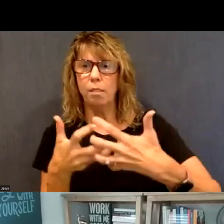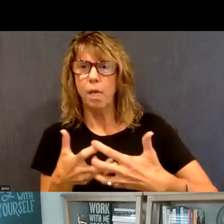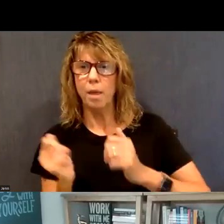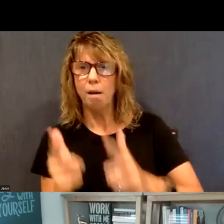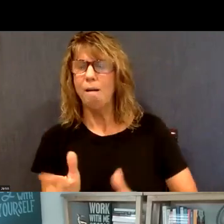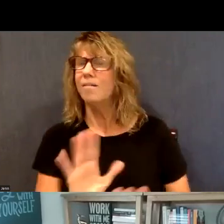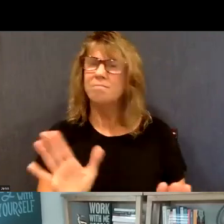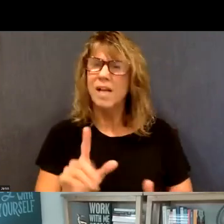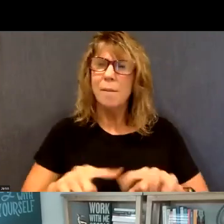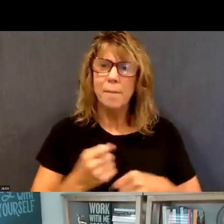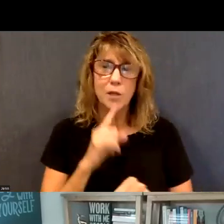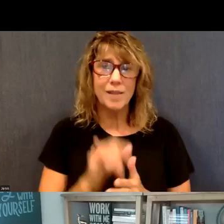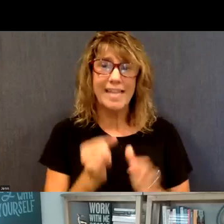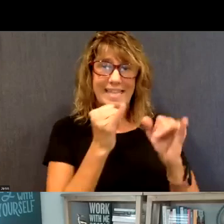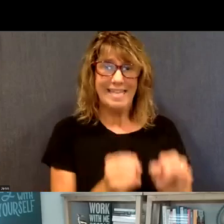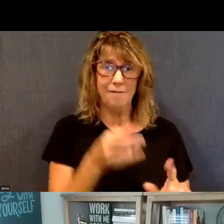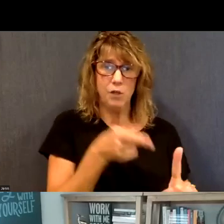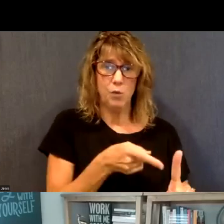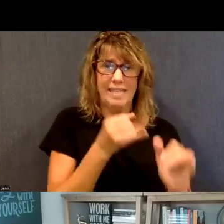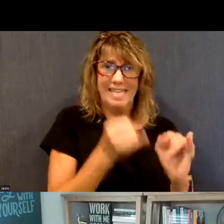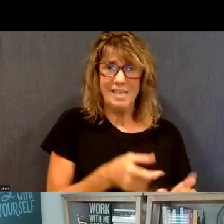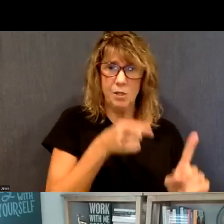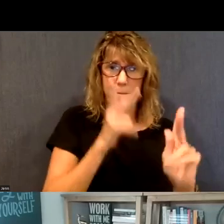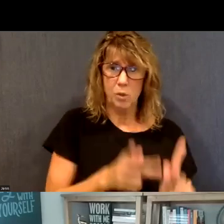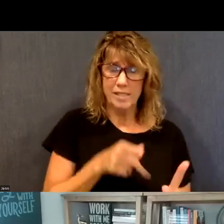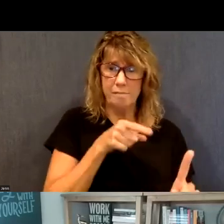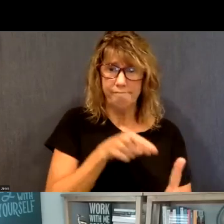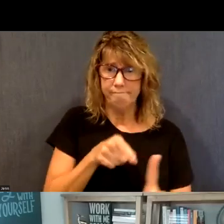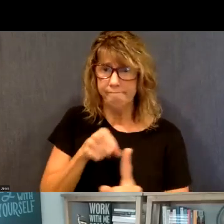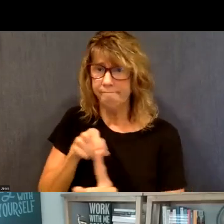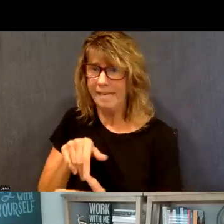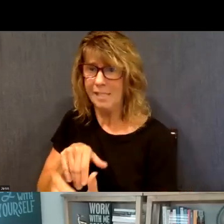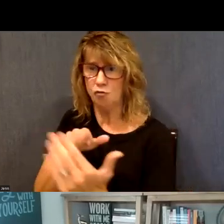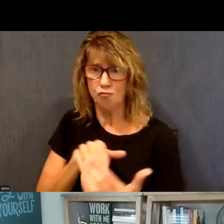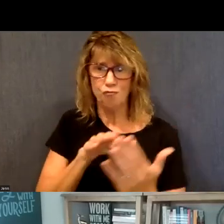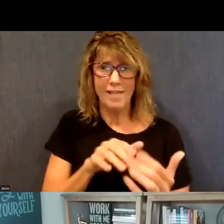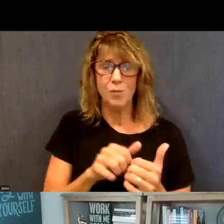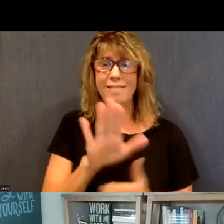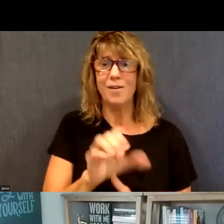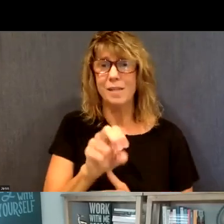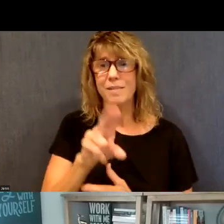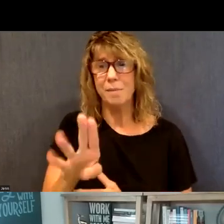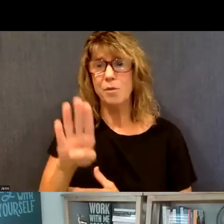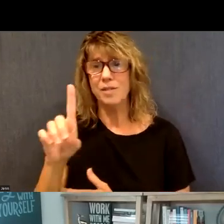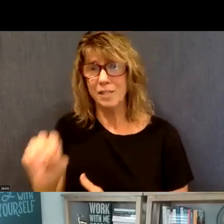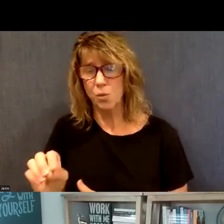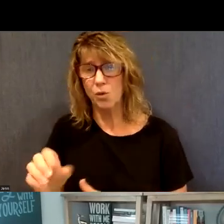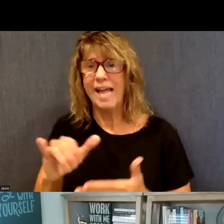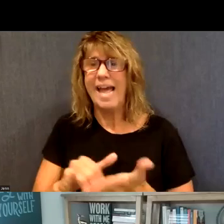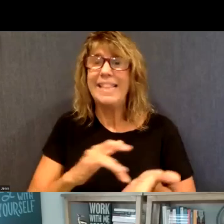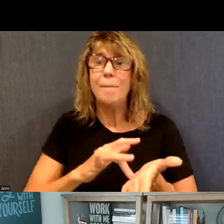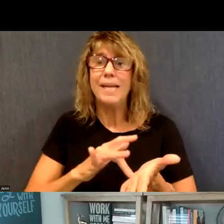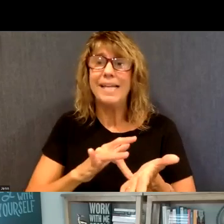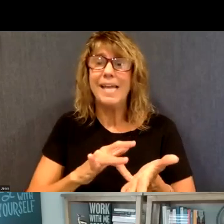make sure that the individual's concerns are addressed, um, as far as the substance use disorder and that medication is, is a part